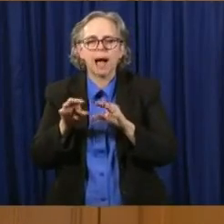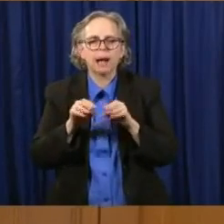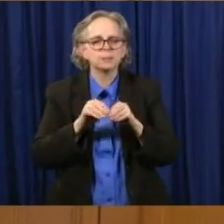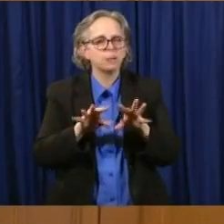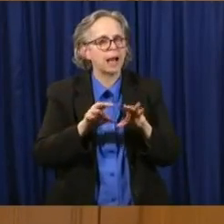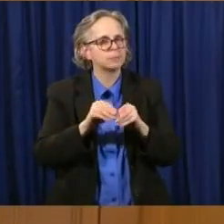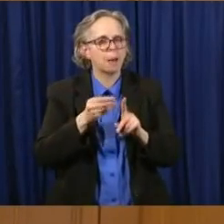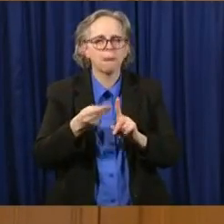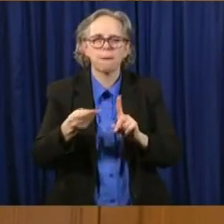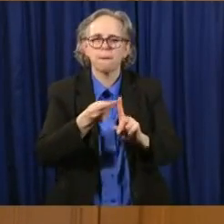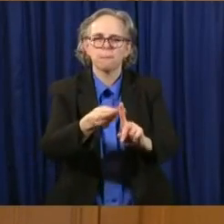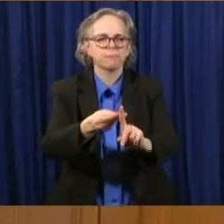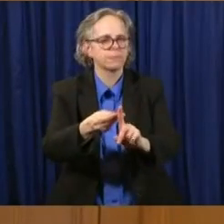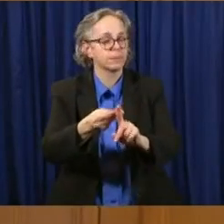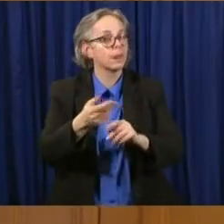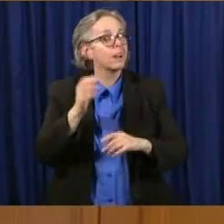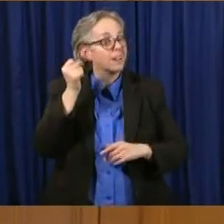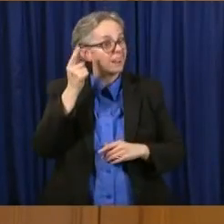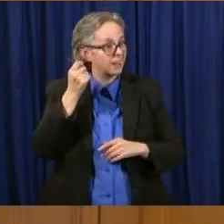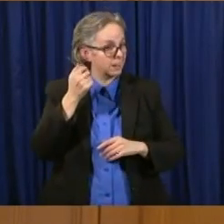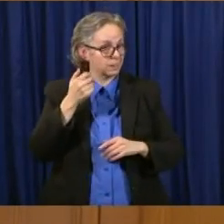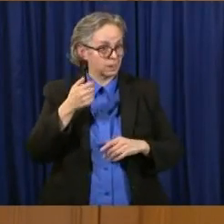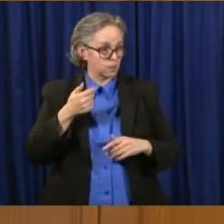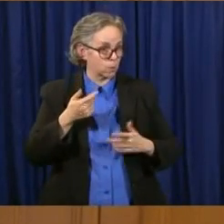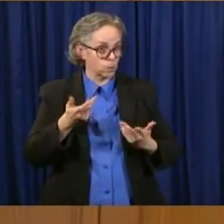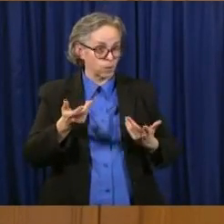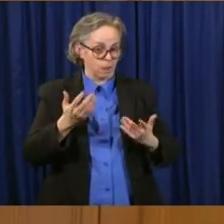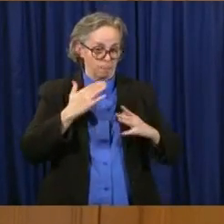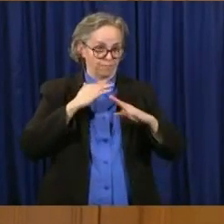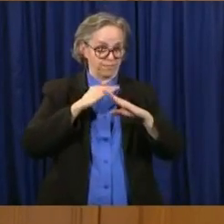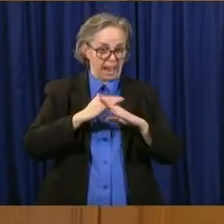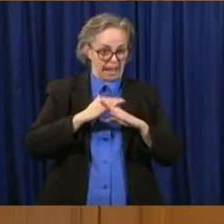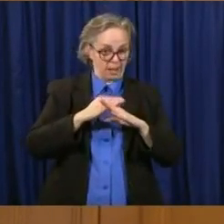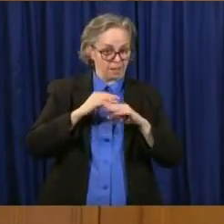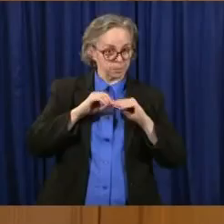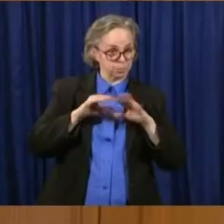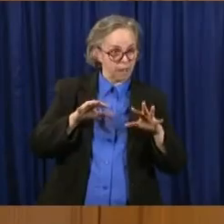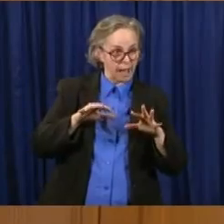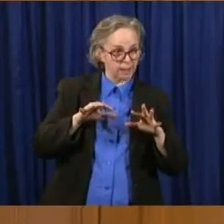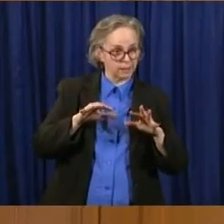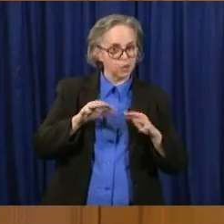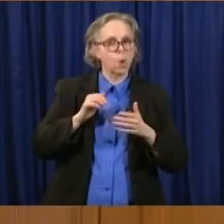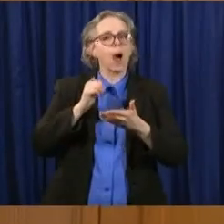greatly decrease its impact as we saw we did in Ohio. Thank you.